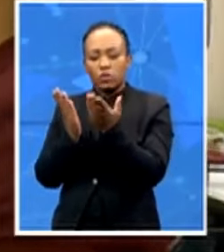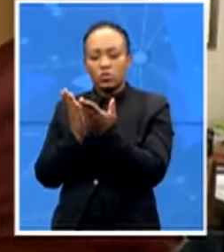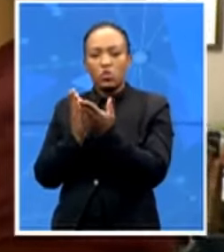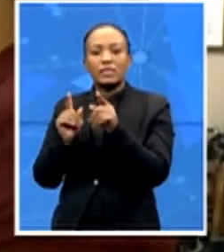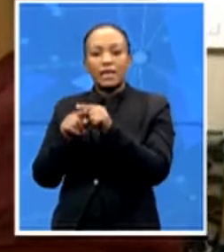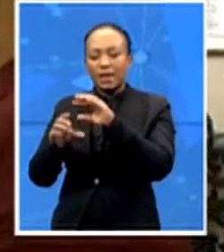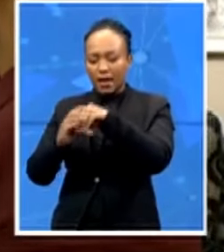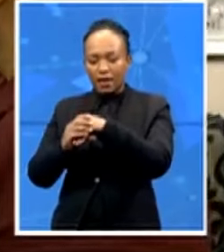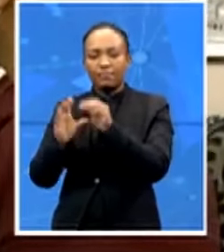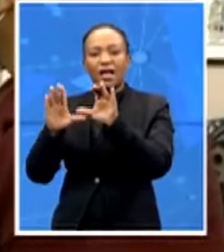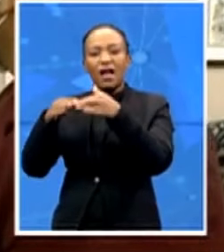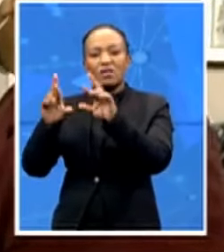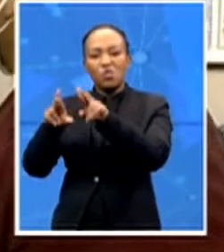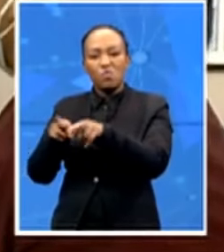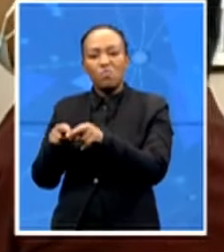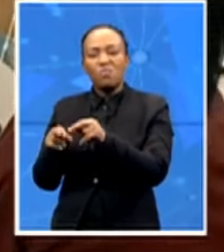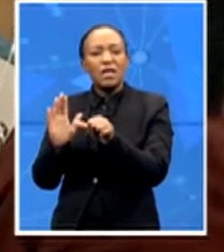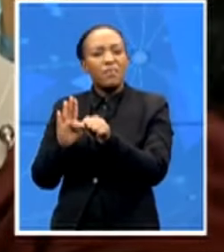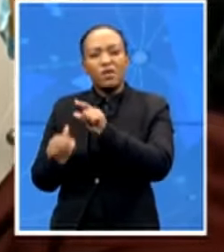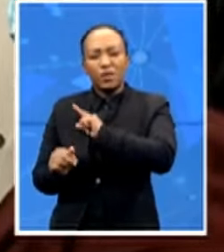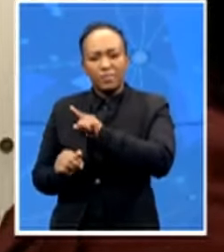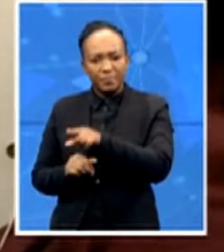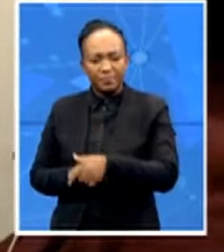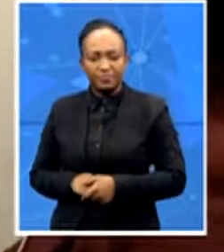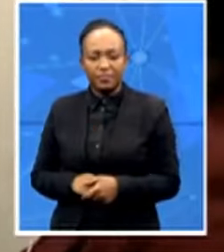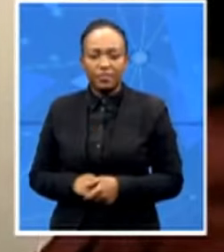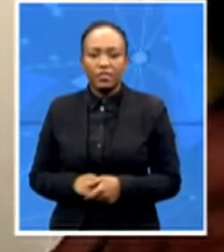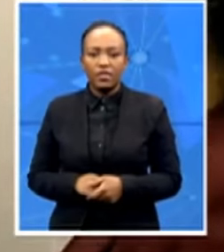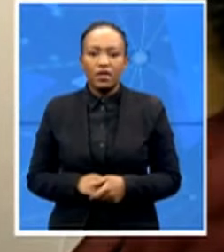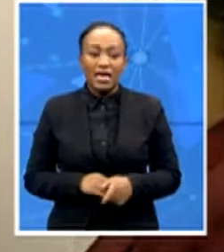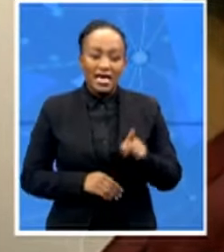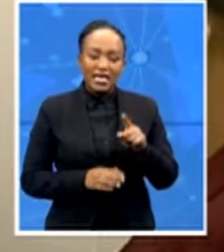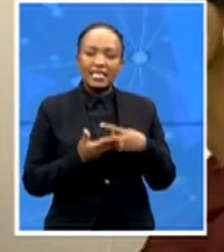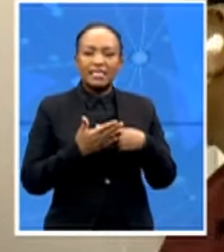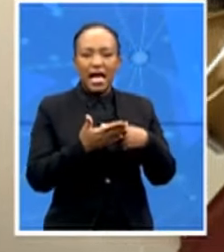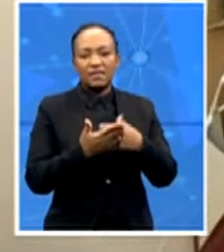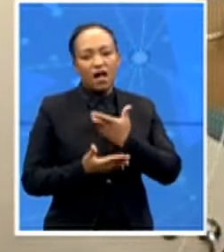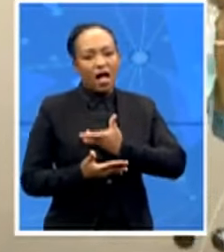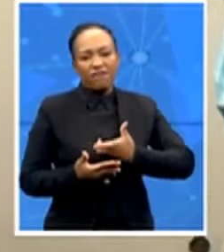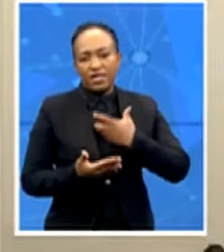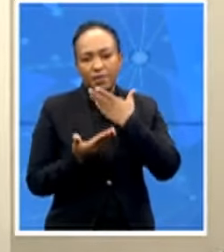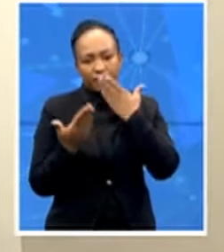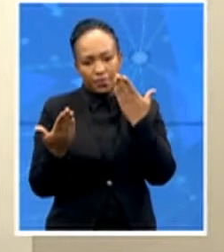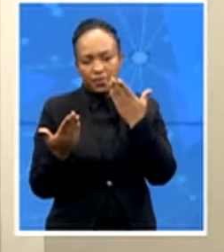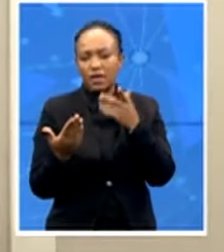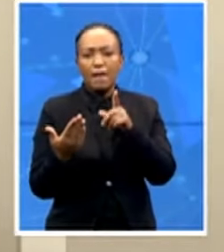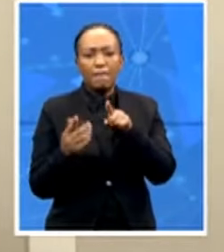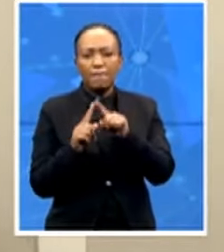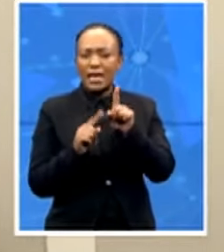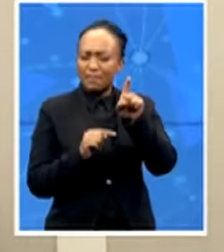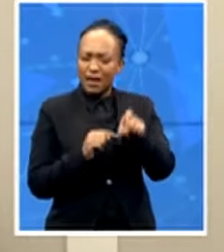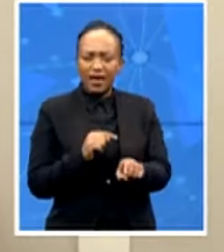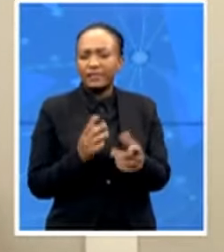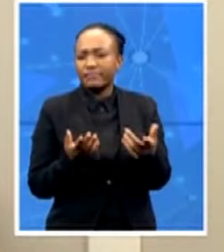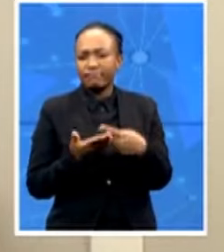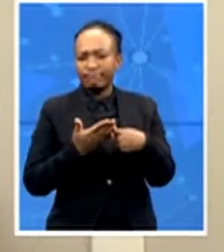uncomfortable discussion Vanessa but it's something we have to have because if kids are not made aware of what